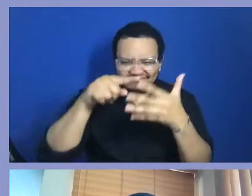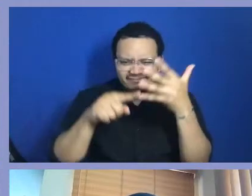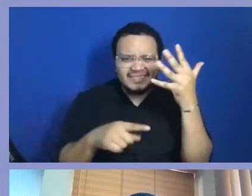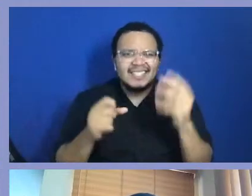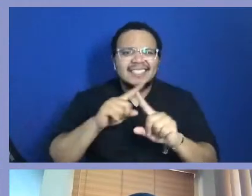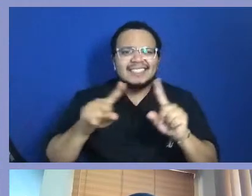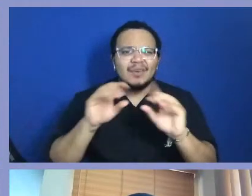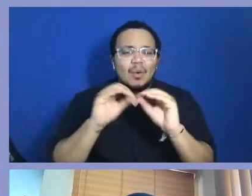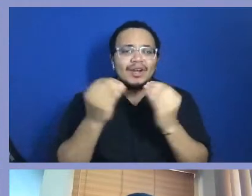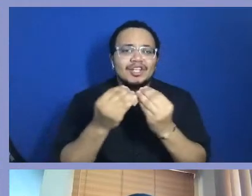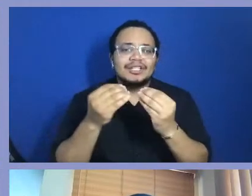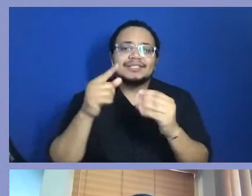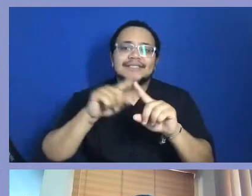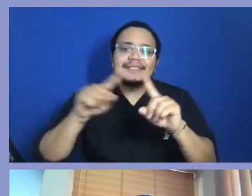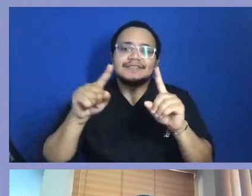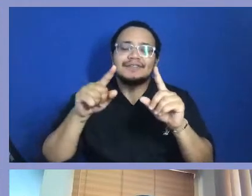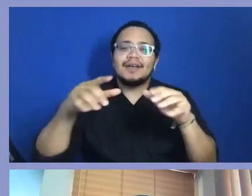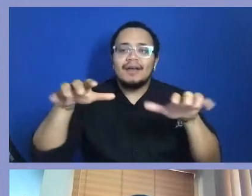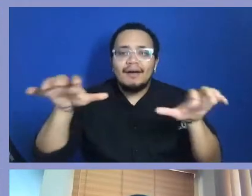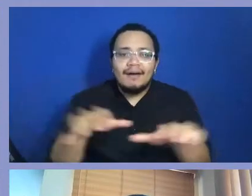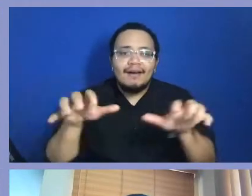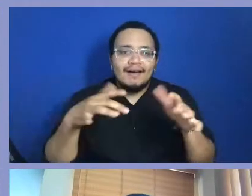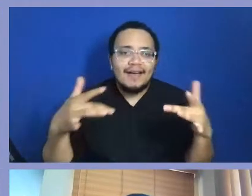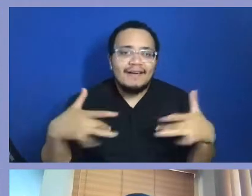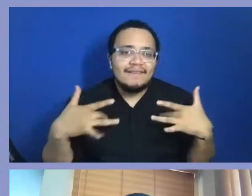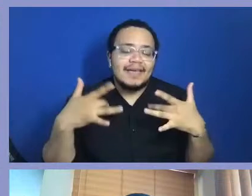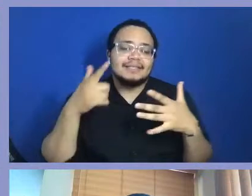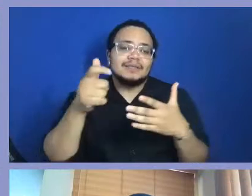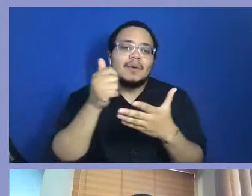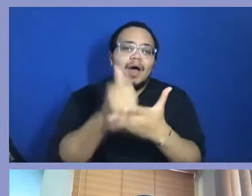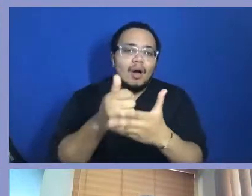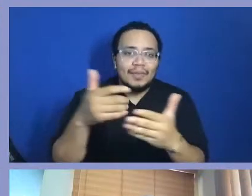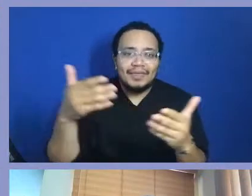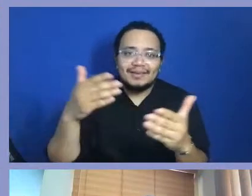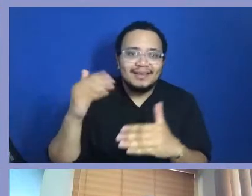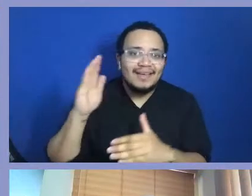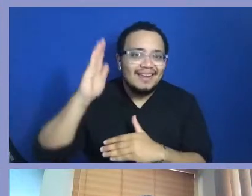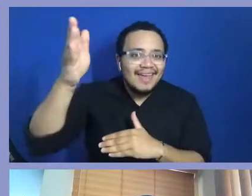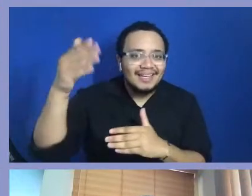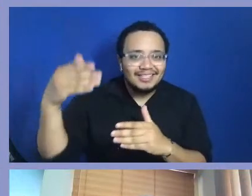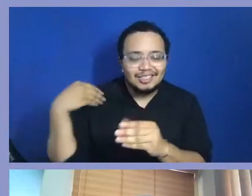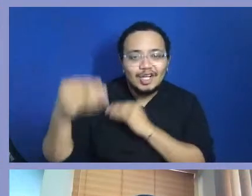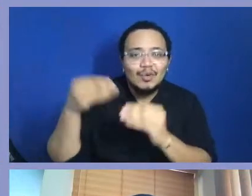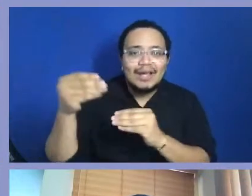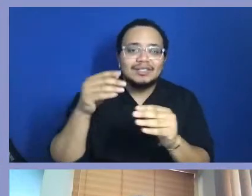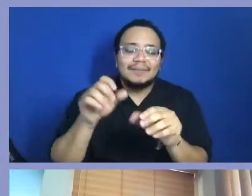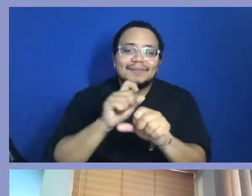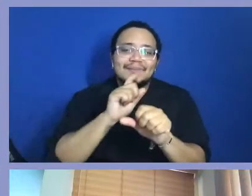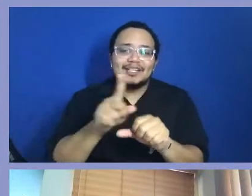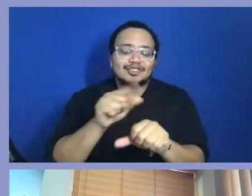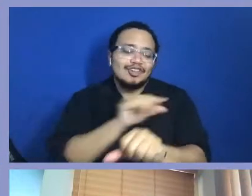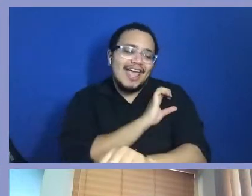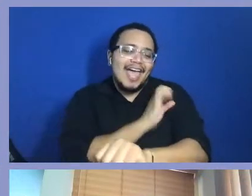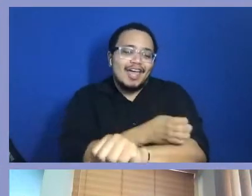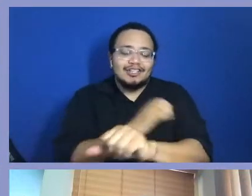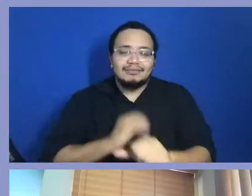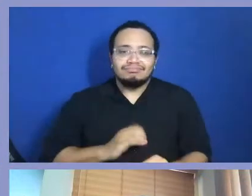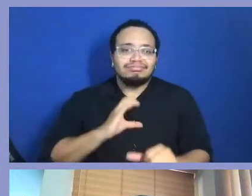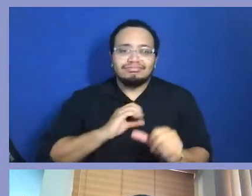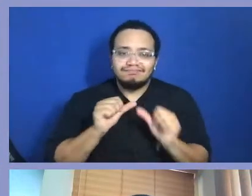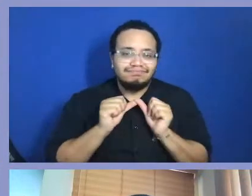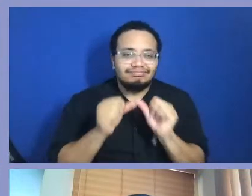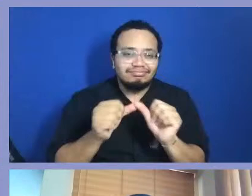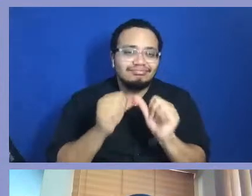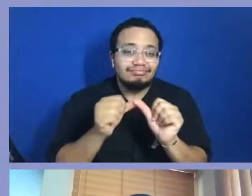the pivotal aspect in making sure that these next generations keep this energy going, right? And they're